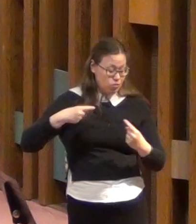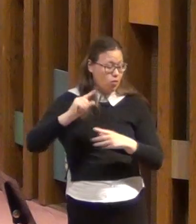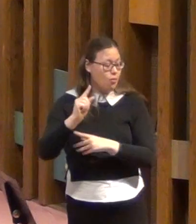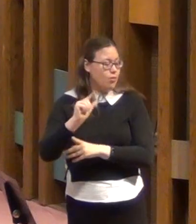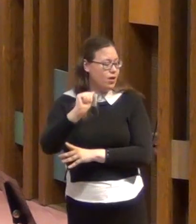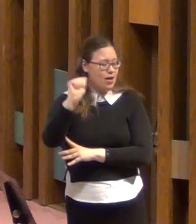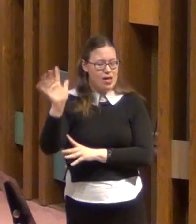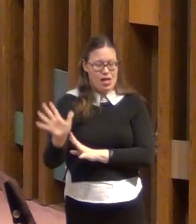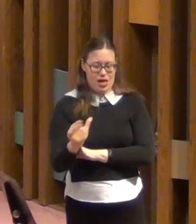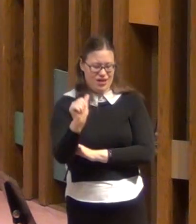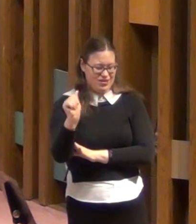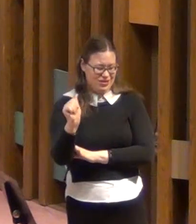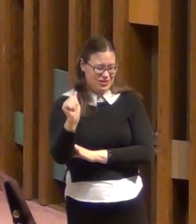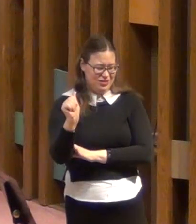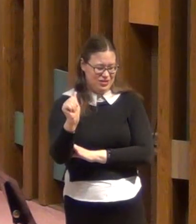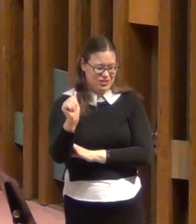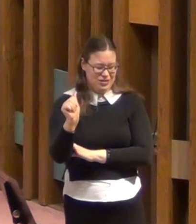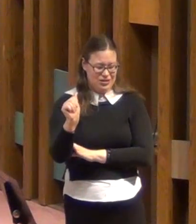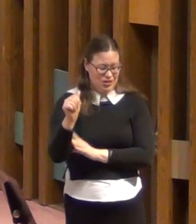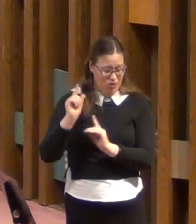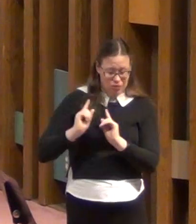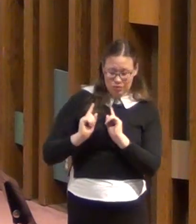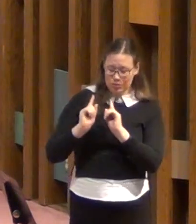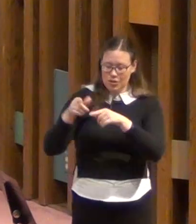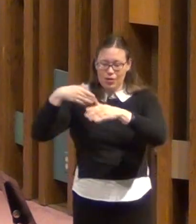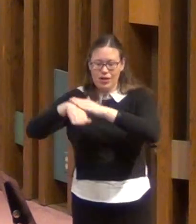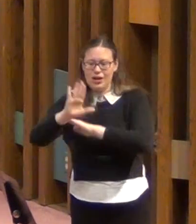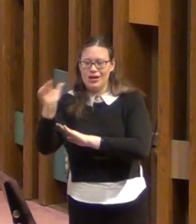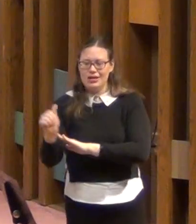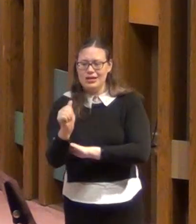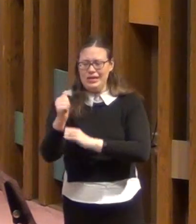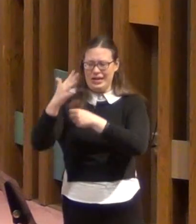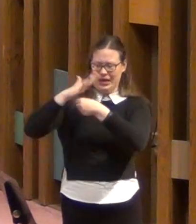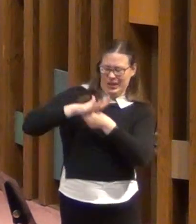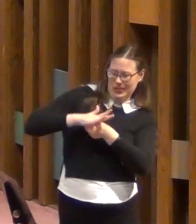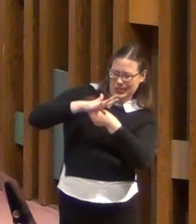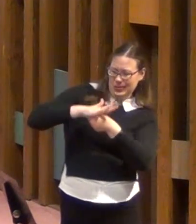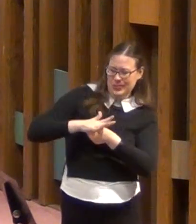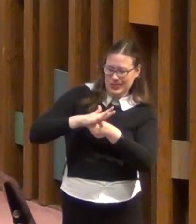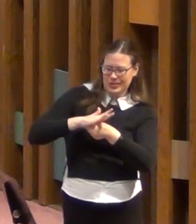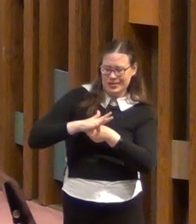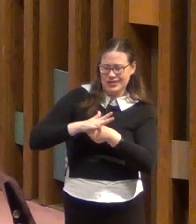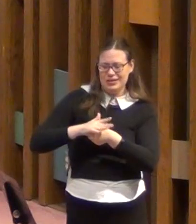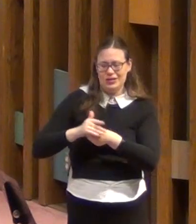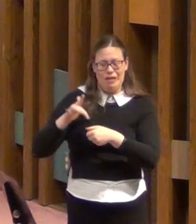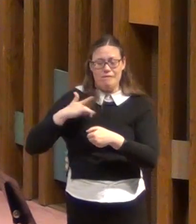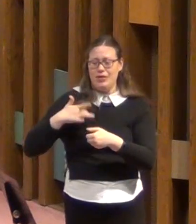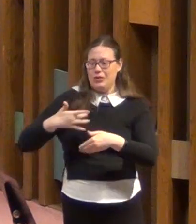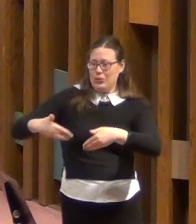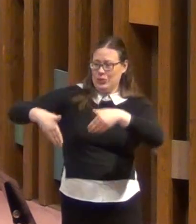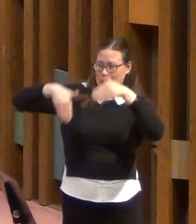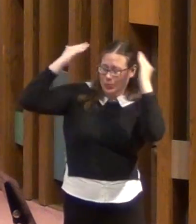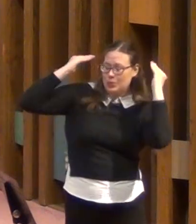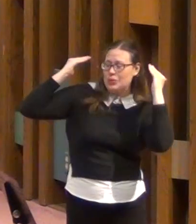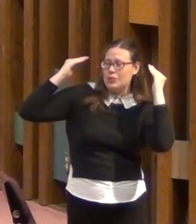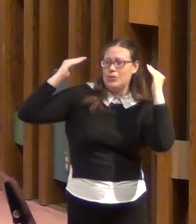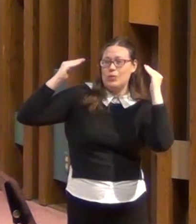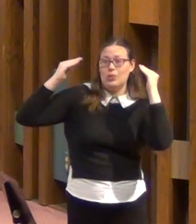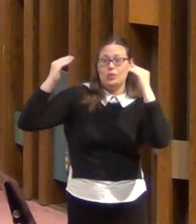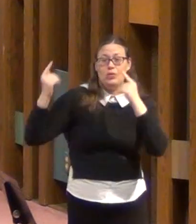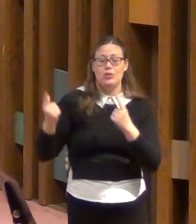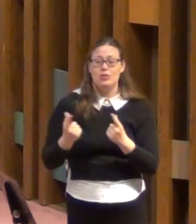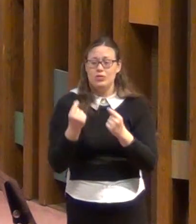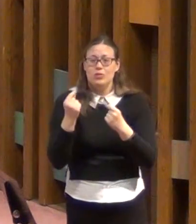Indeed, were under great pressure, far beyond our ability to endure, so that we